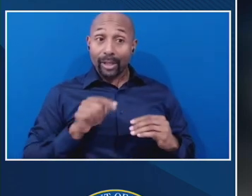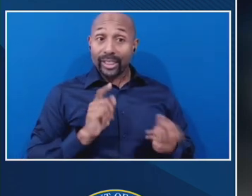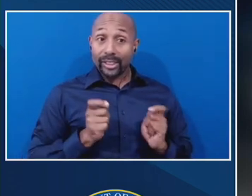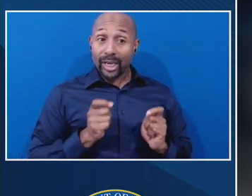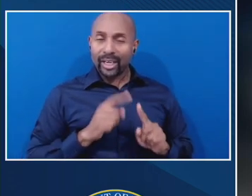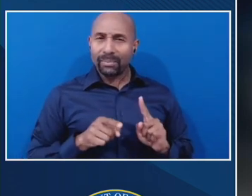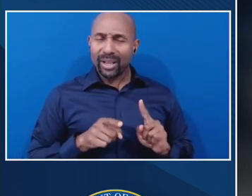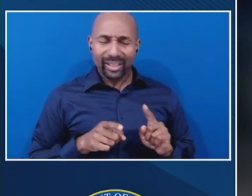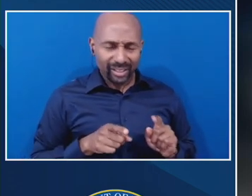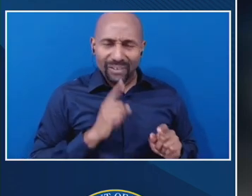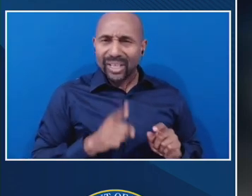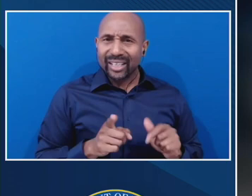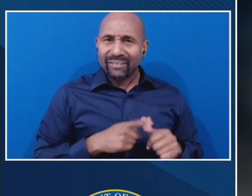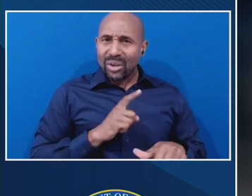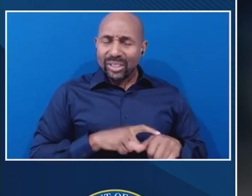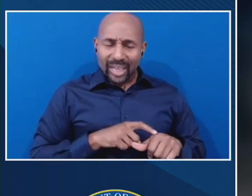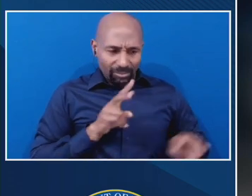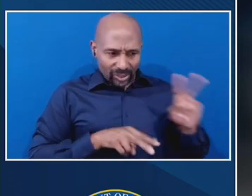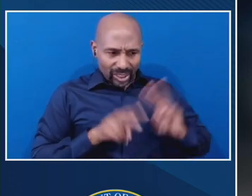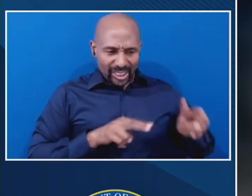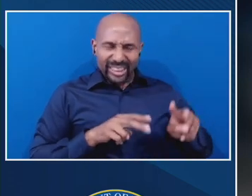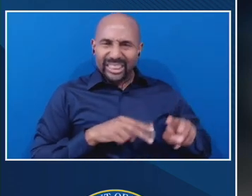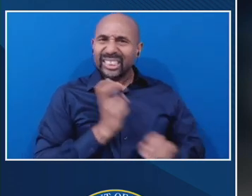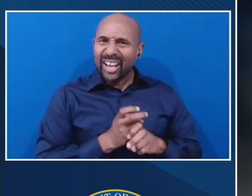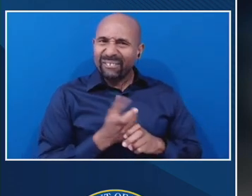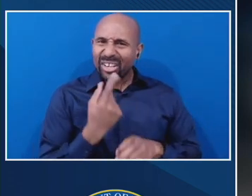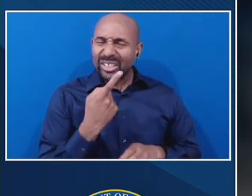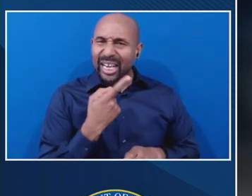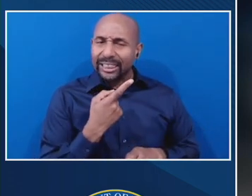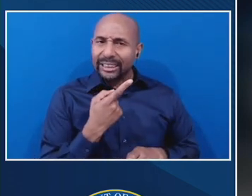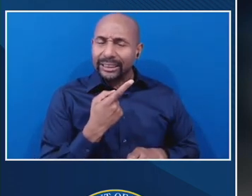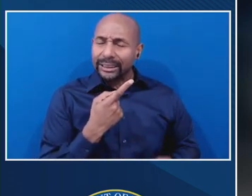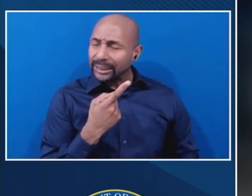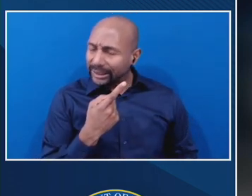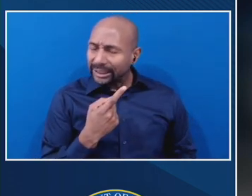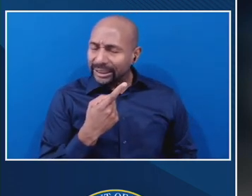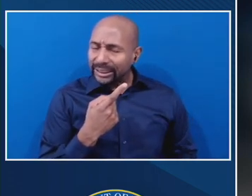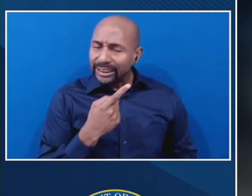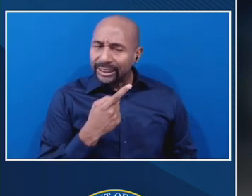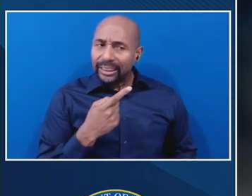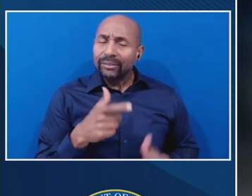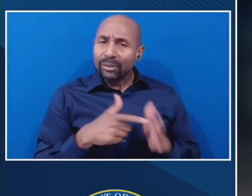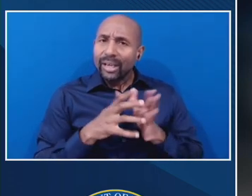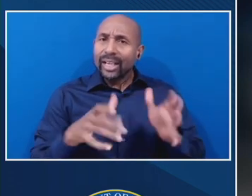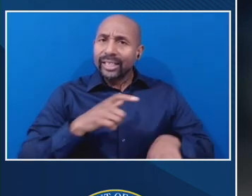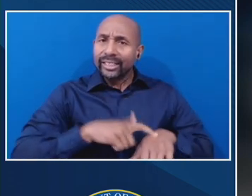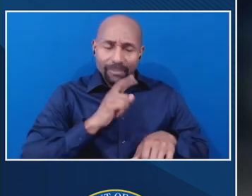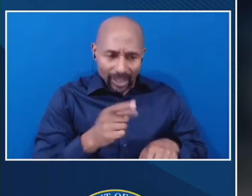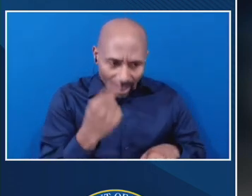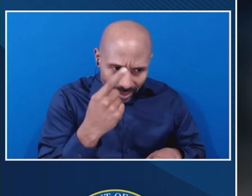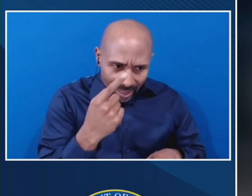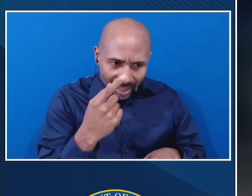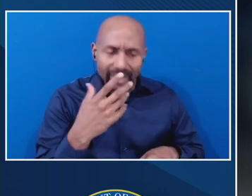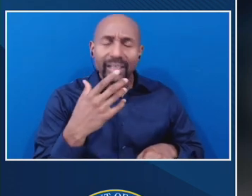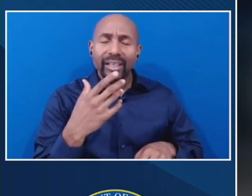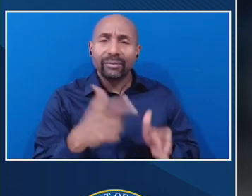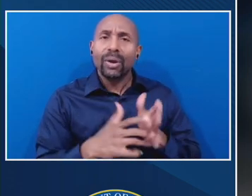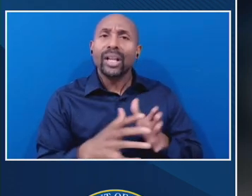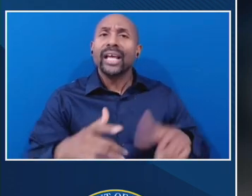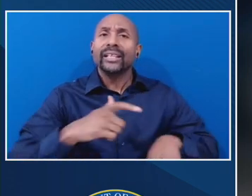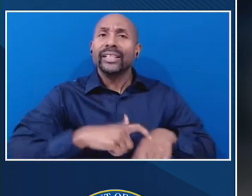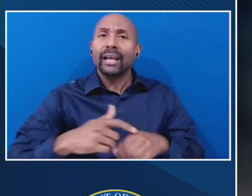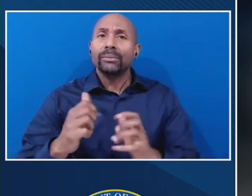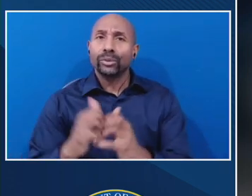at first, it took us quite a bit of time to understand how it works and to implement it at our schools. But once we understood it,